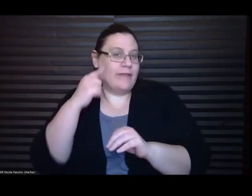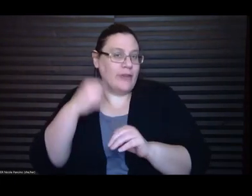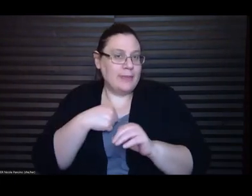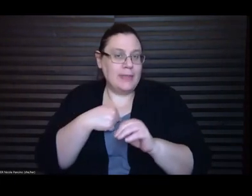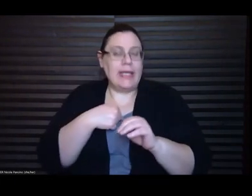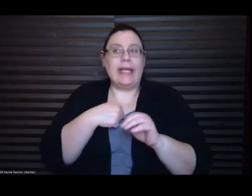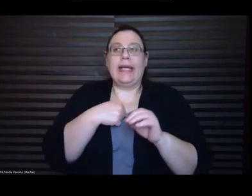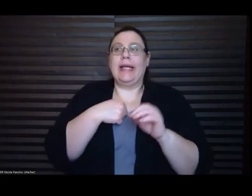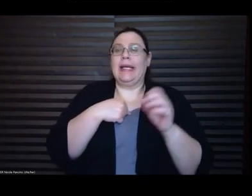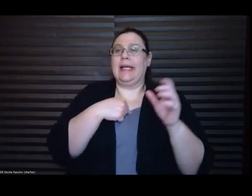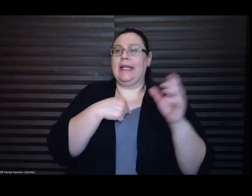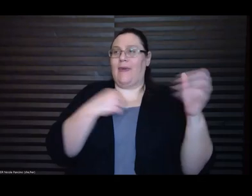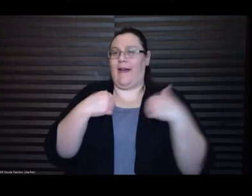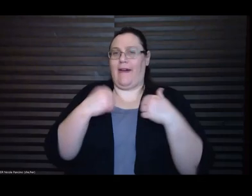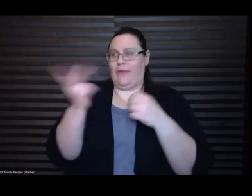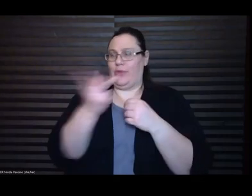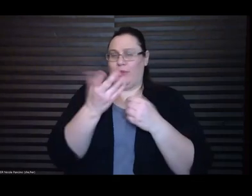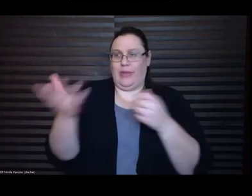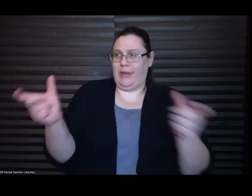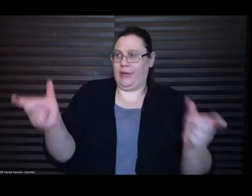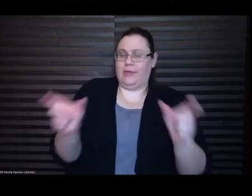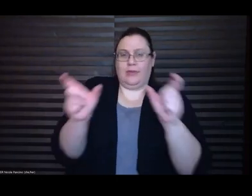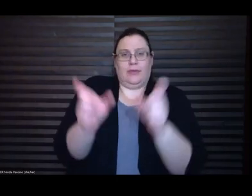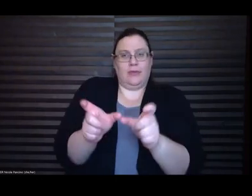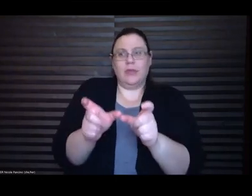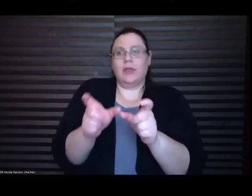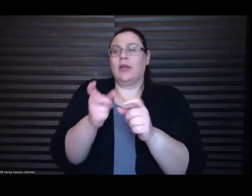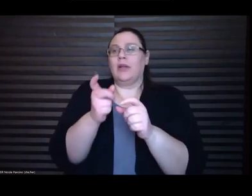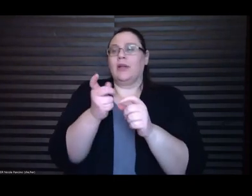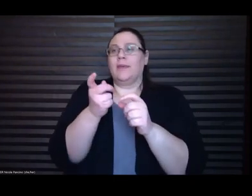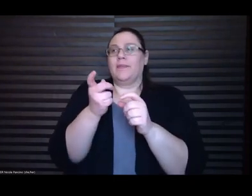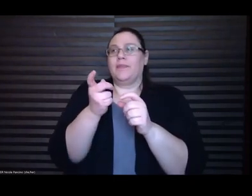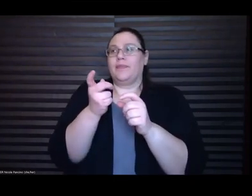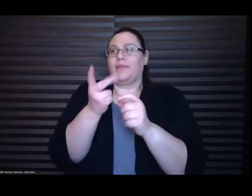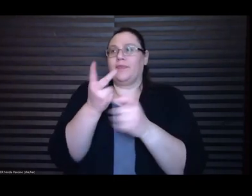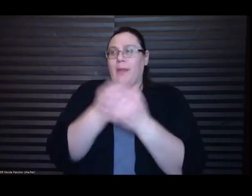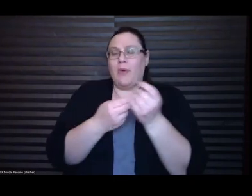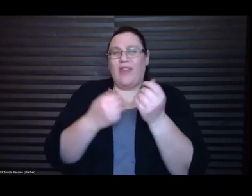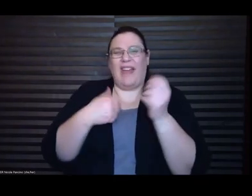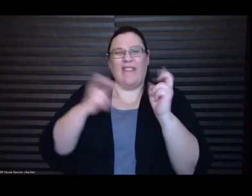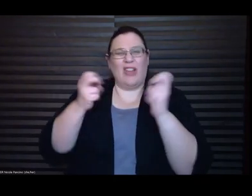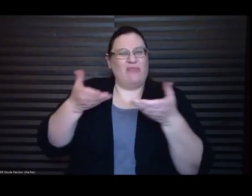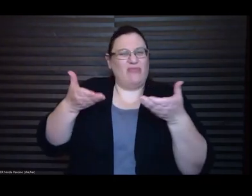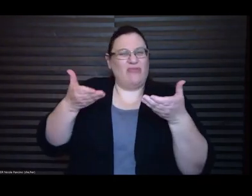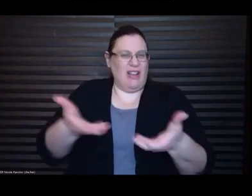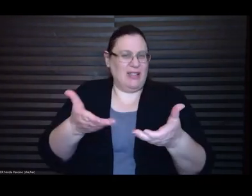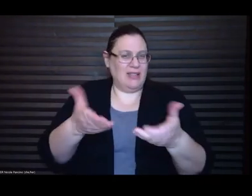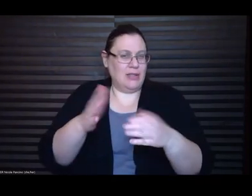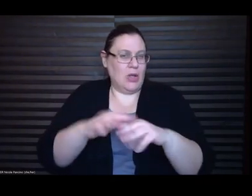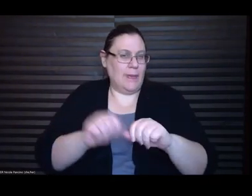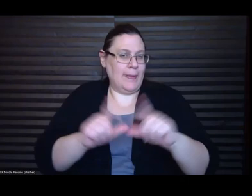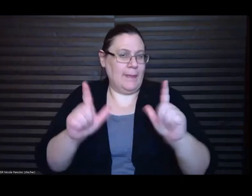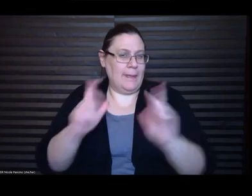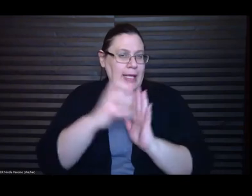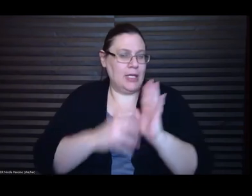they both have as much presence on the page as her, you know, what her workday is like.